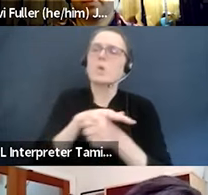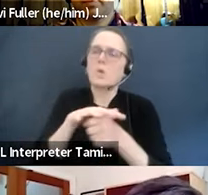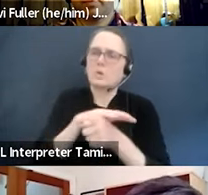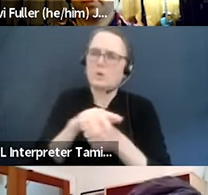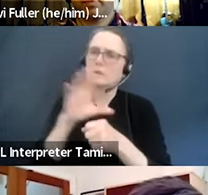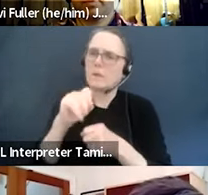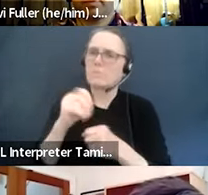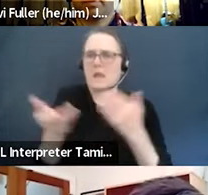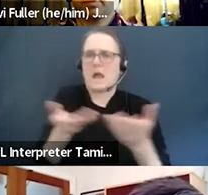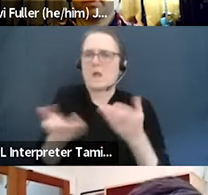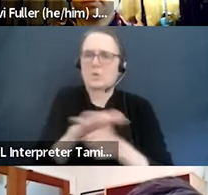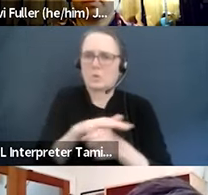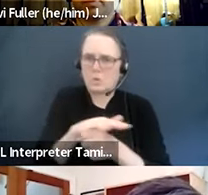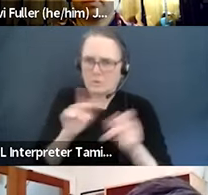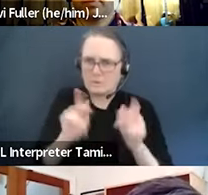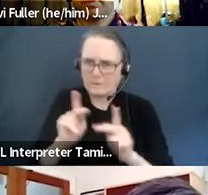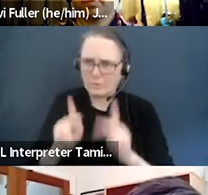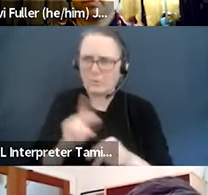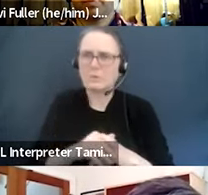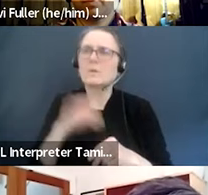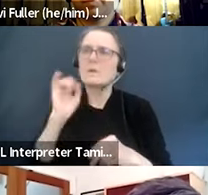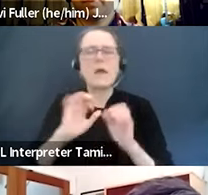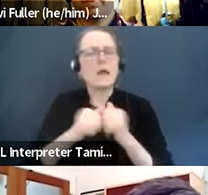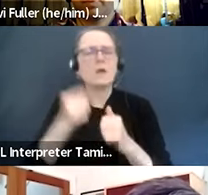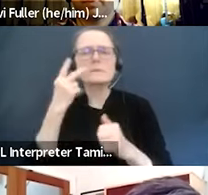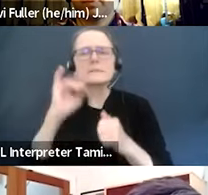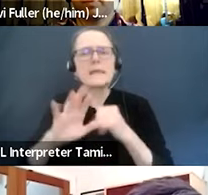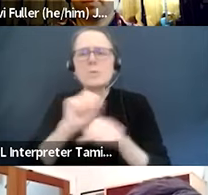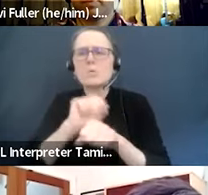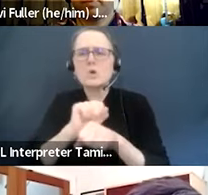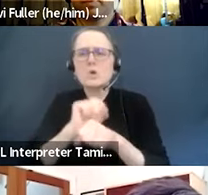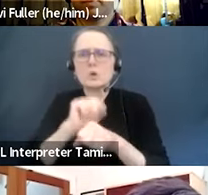And how can it include organizations of all sizes and scales?